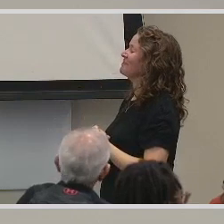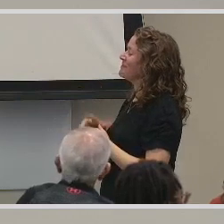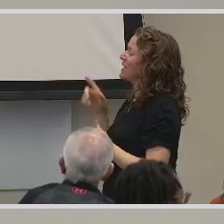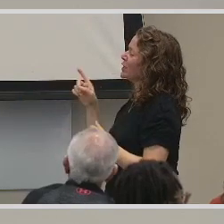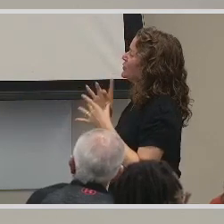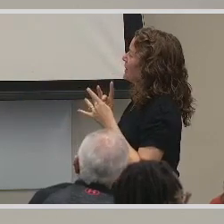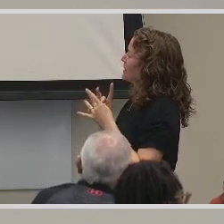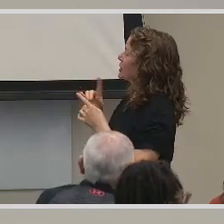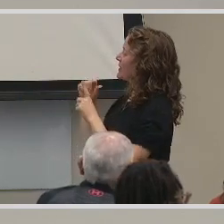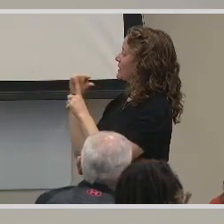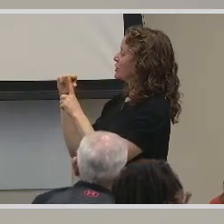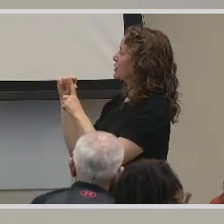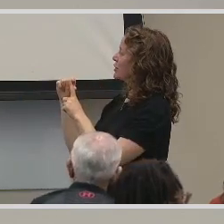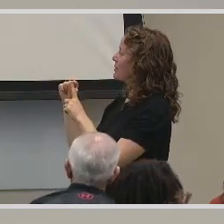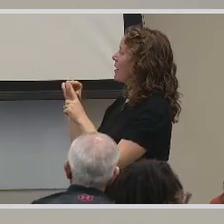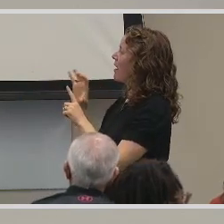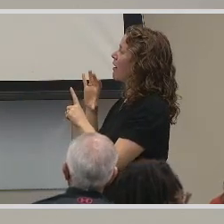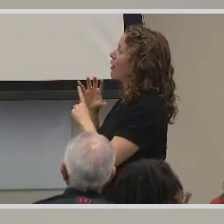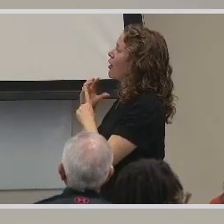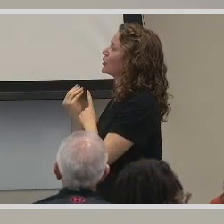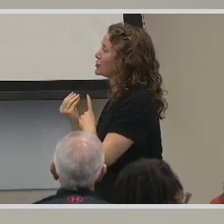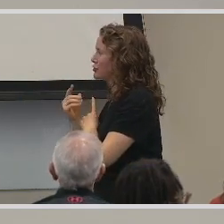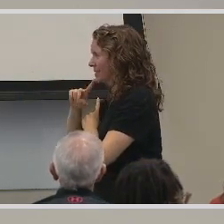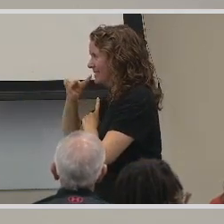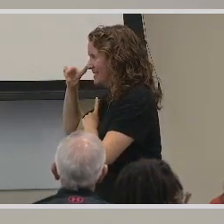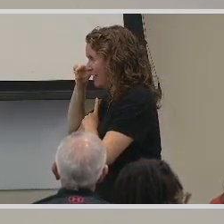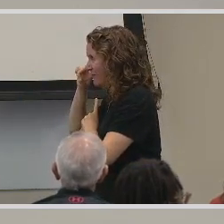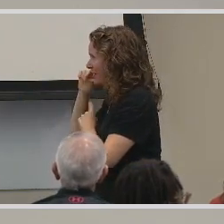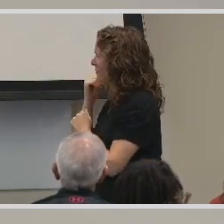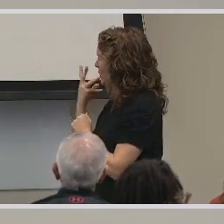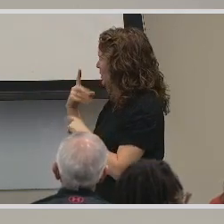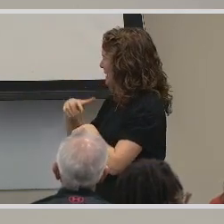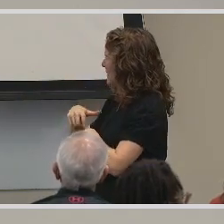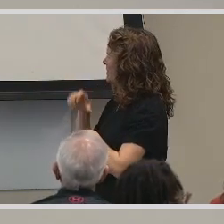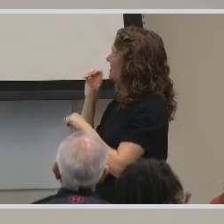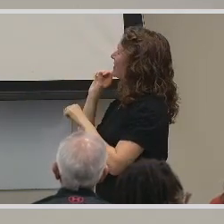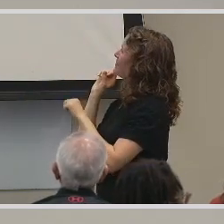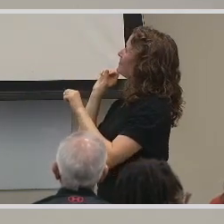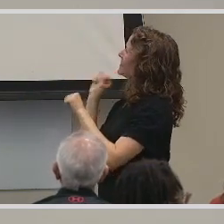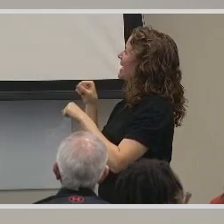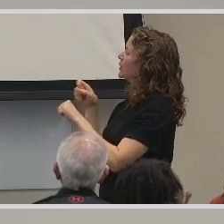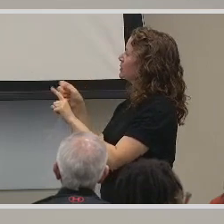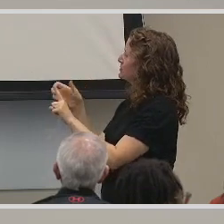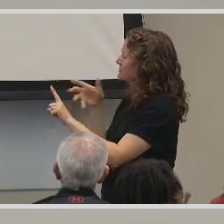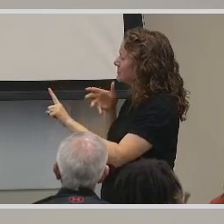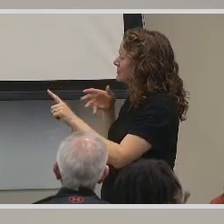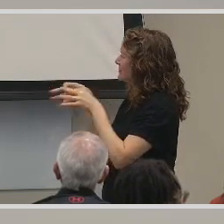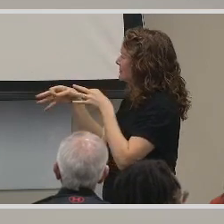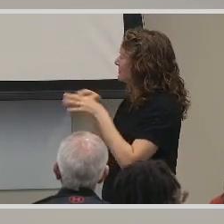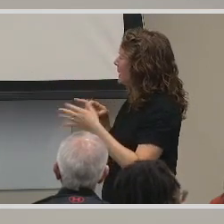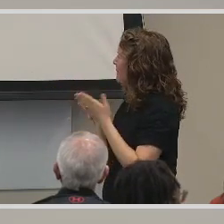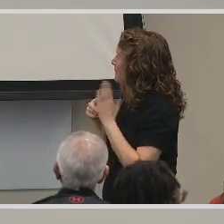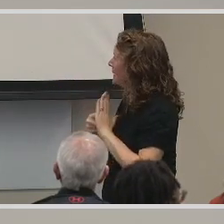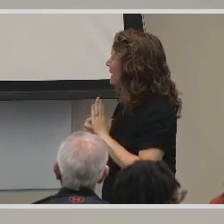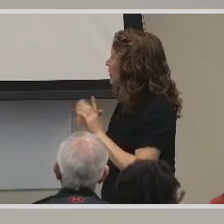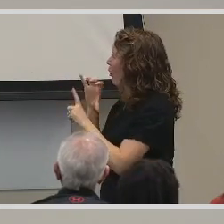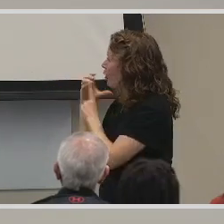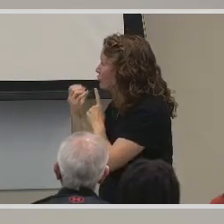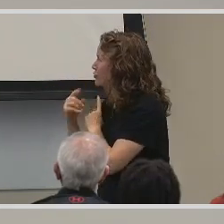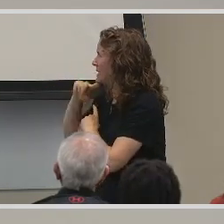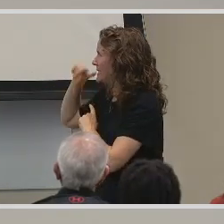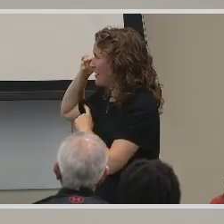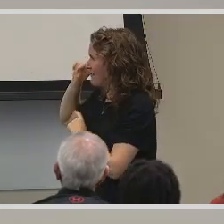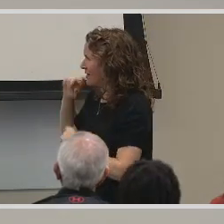the term of culturally deaf a few times. Could you expand on what that means for us?